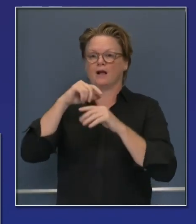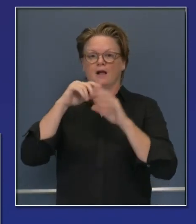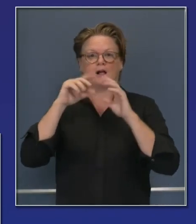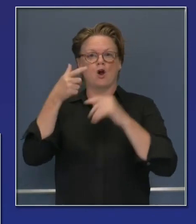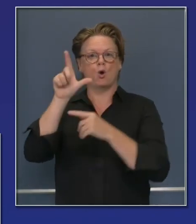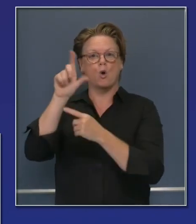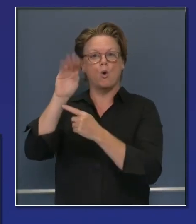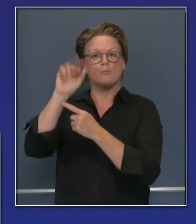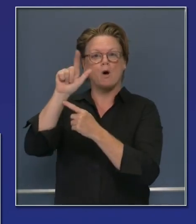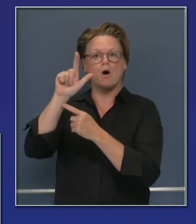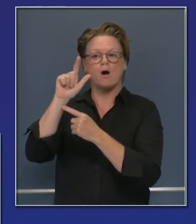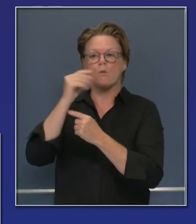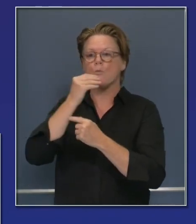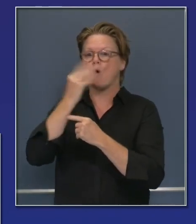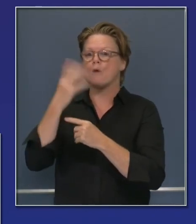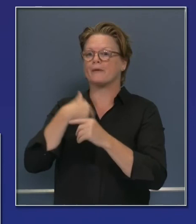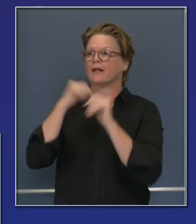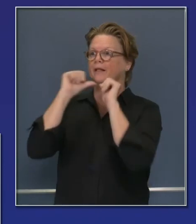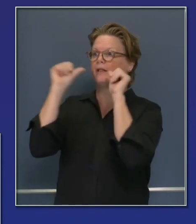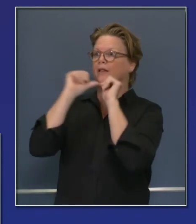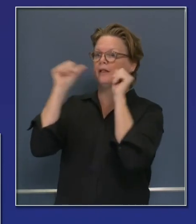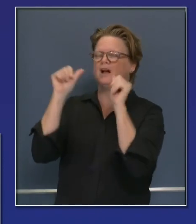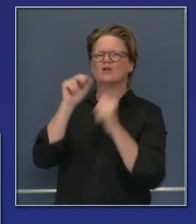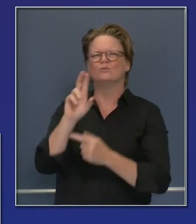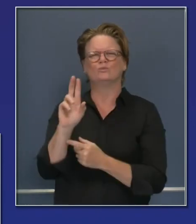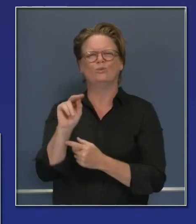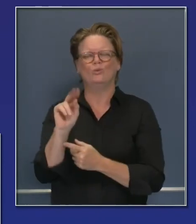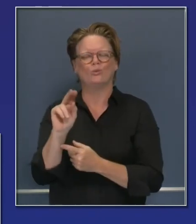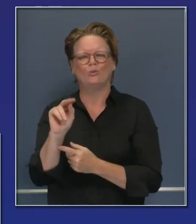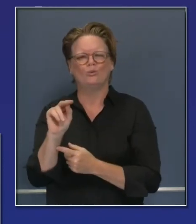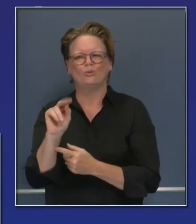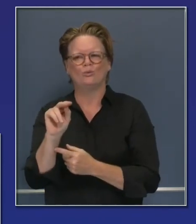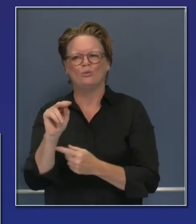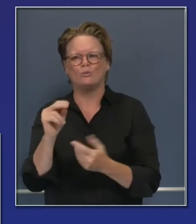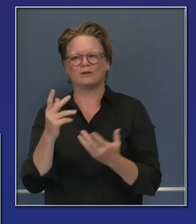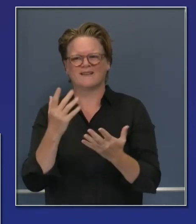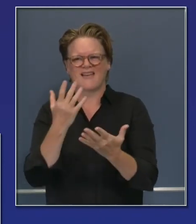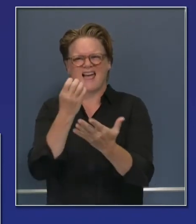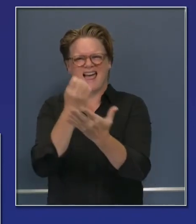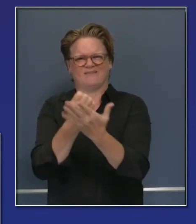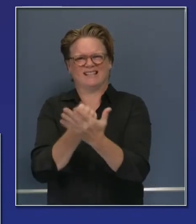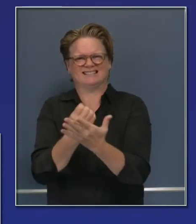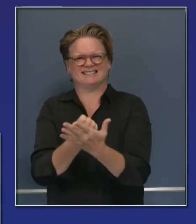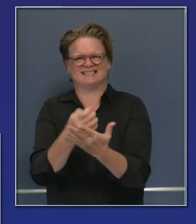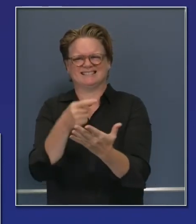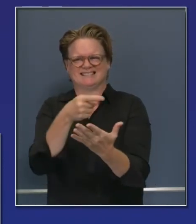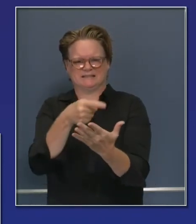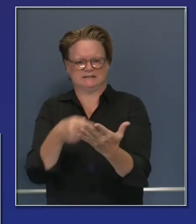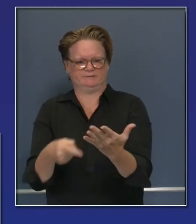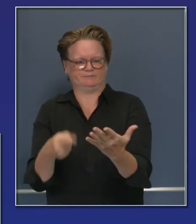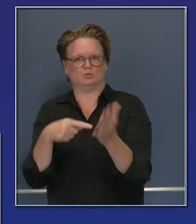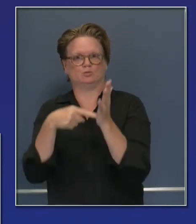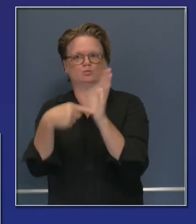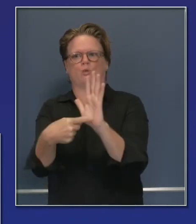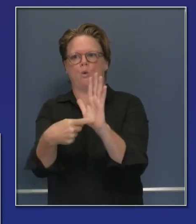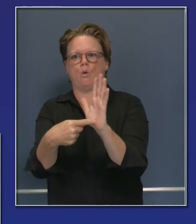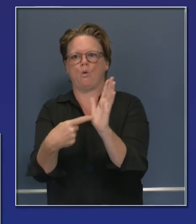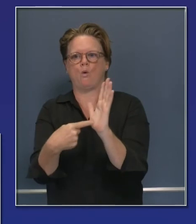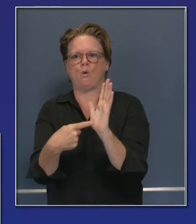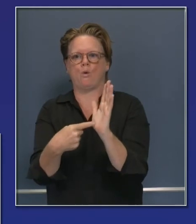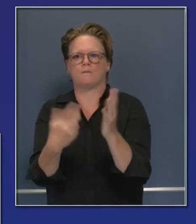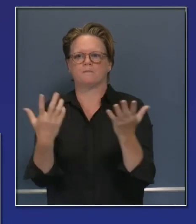the conversation. It is overwhelming, the evidence. If you don't believe in climate change, I'll repeat, please